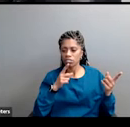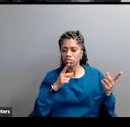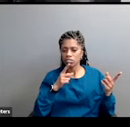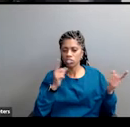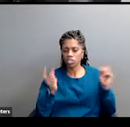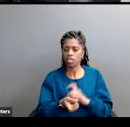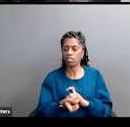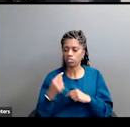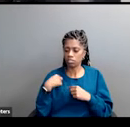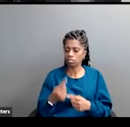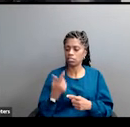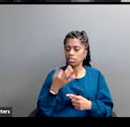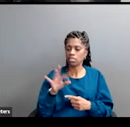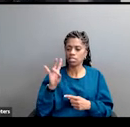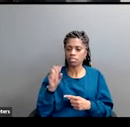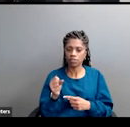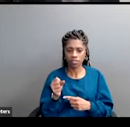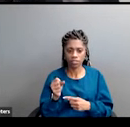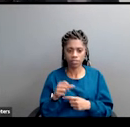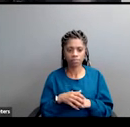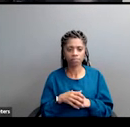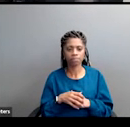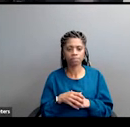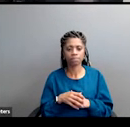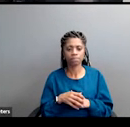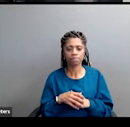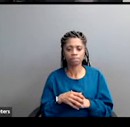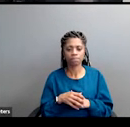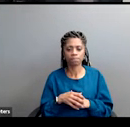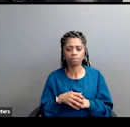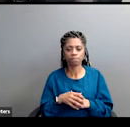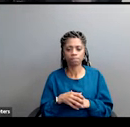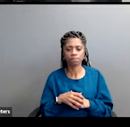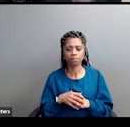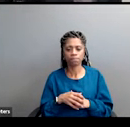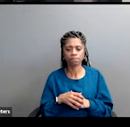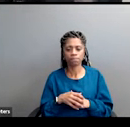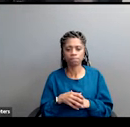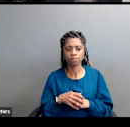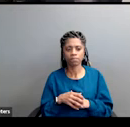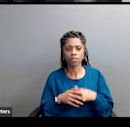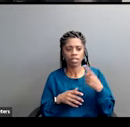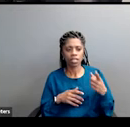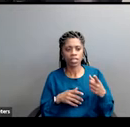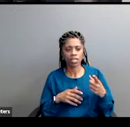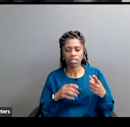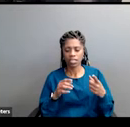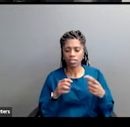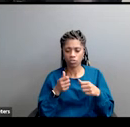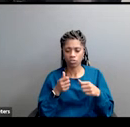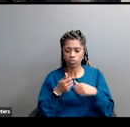1970s, a threat script, the physical threat script, the crime, the scarcity script,